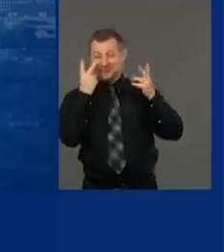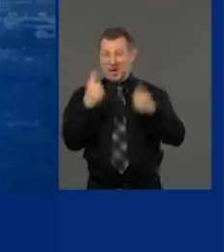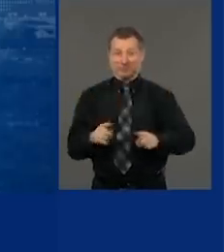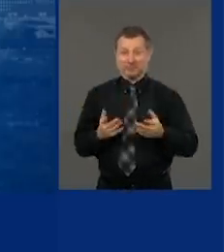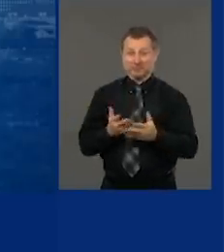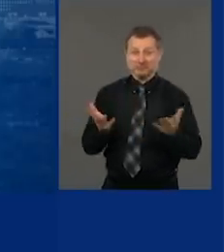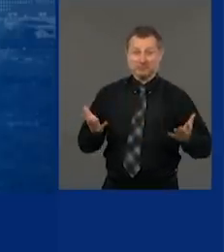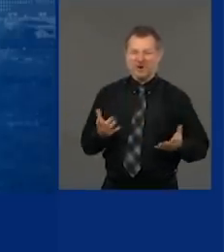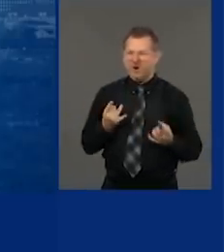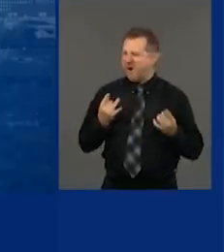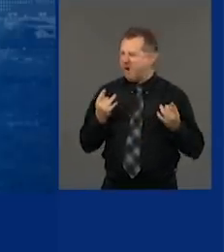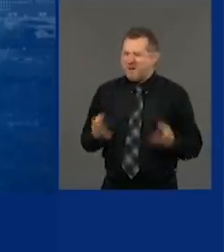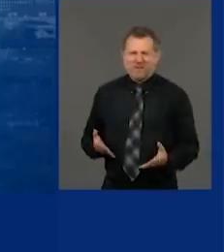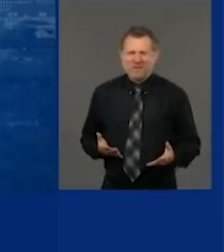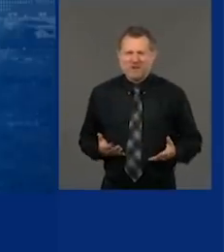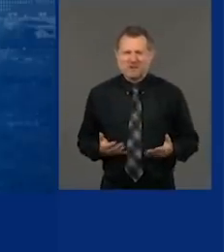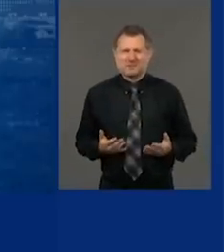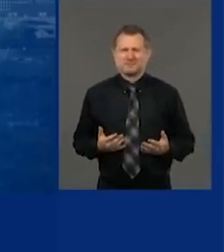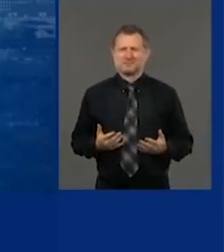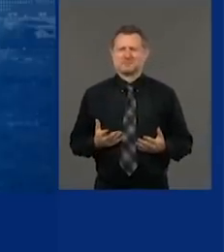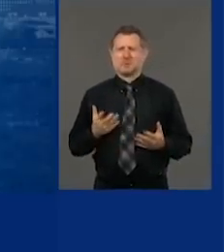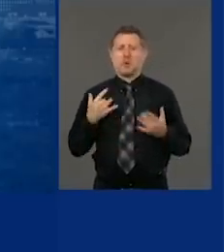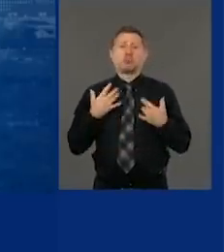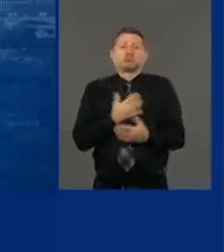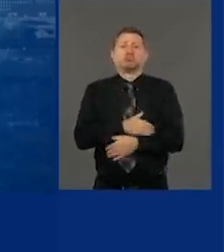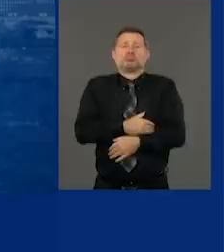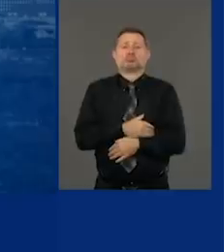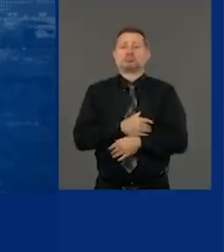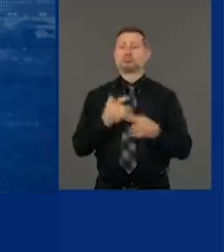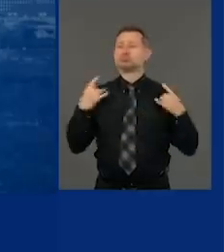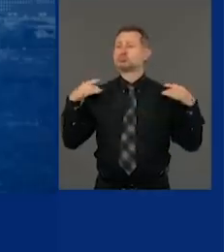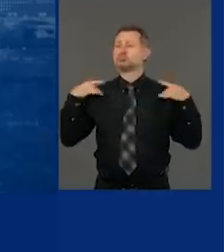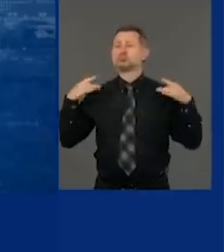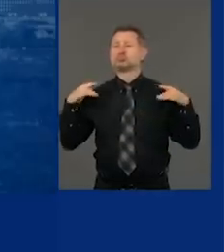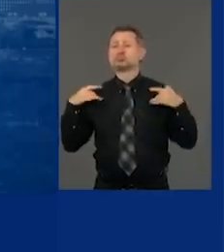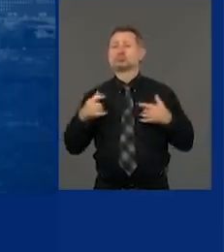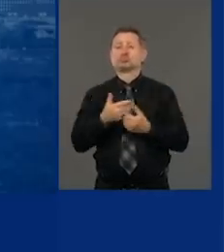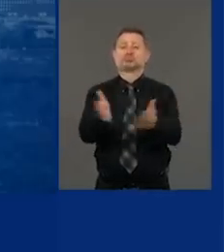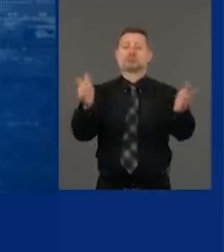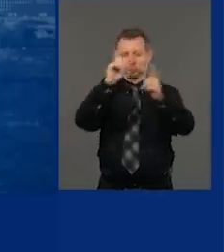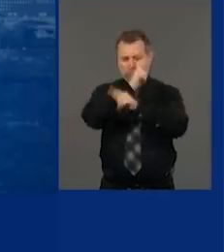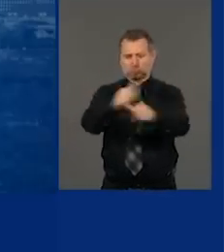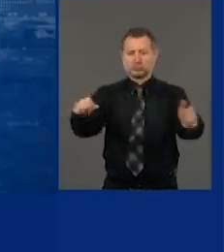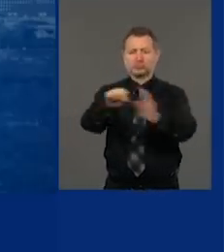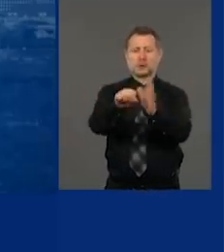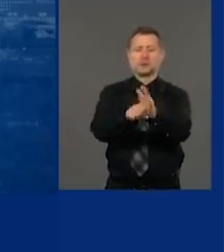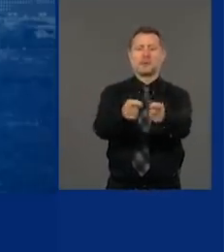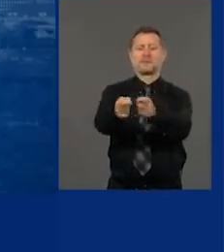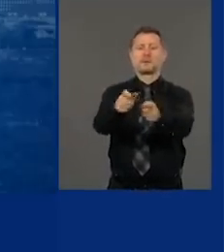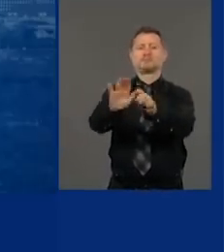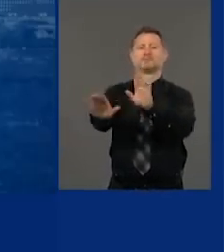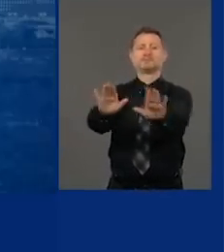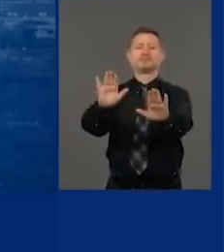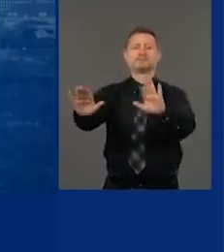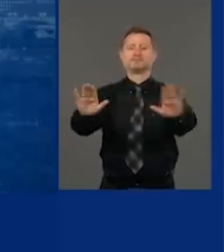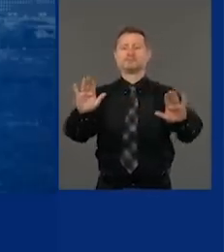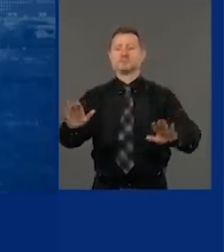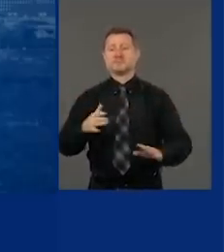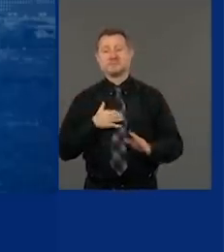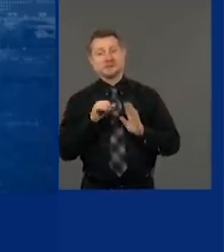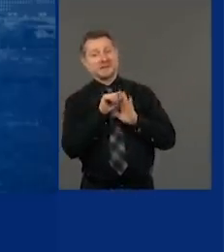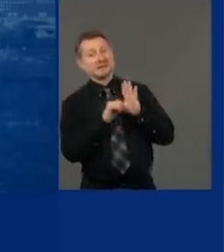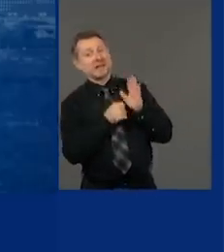post and said it's up to the states. And by the way, they got offended when the states asked